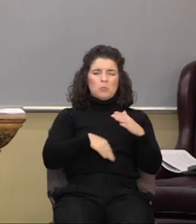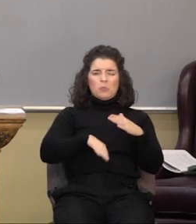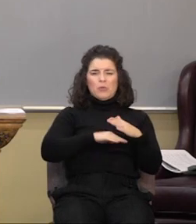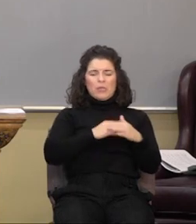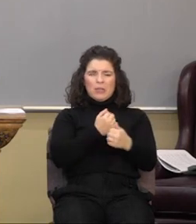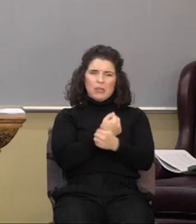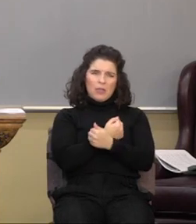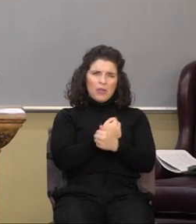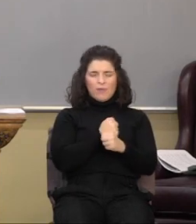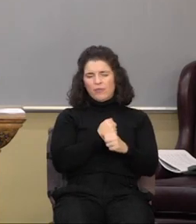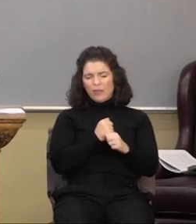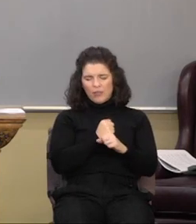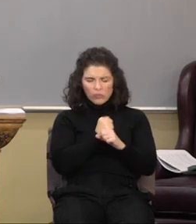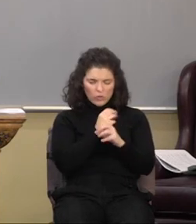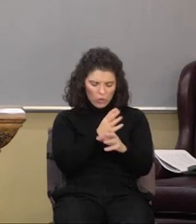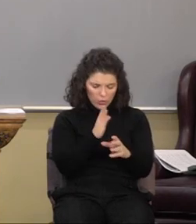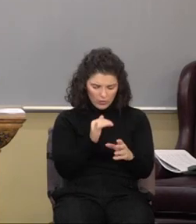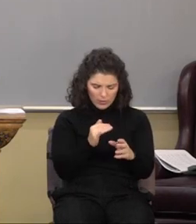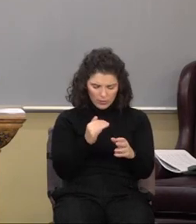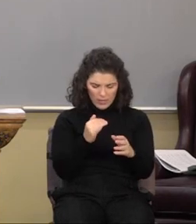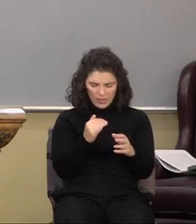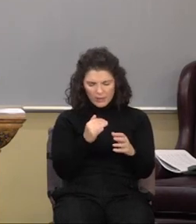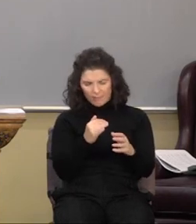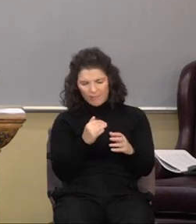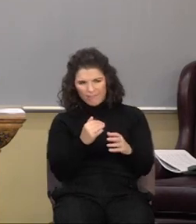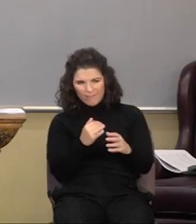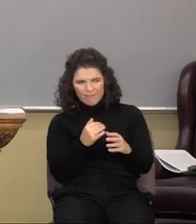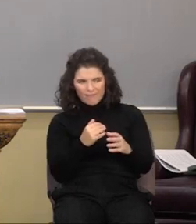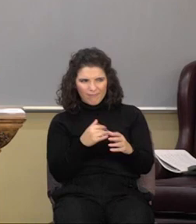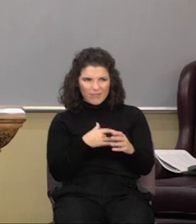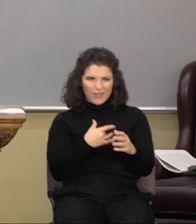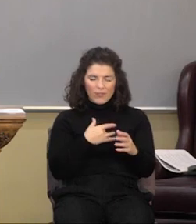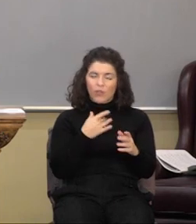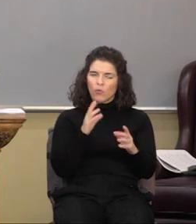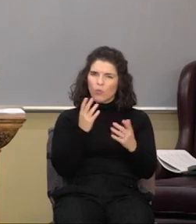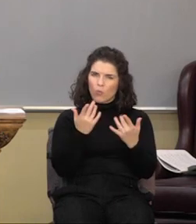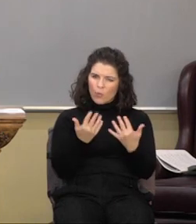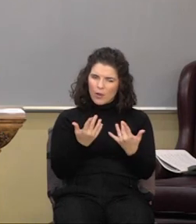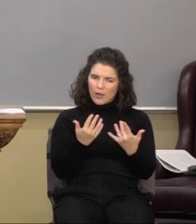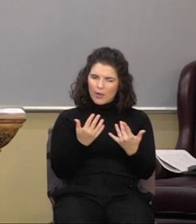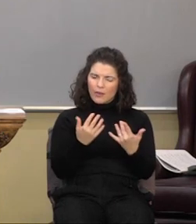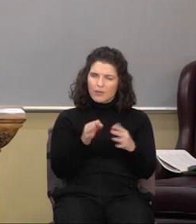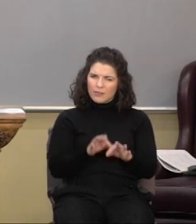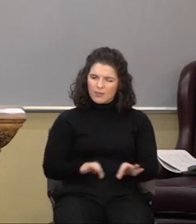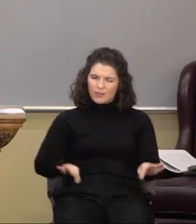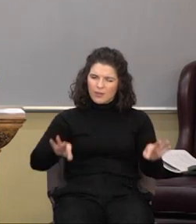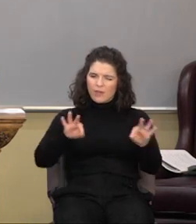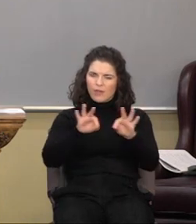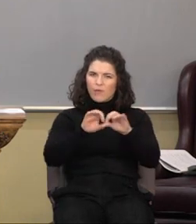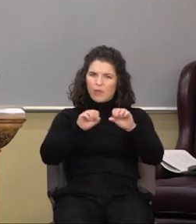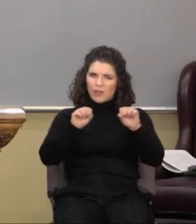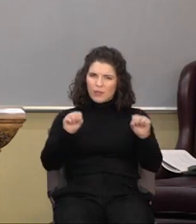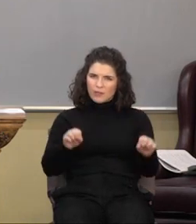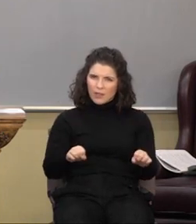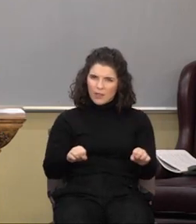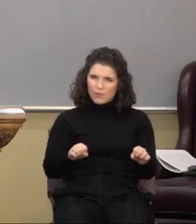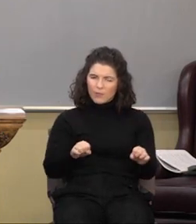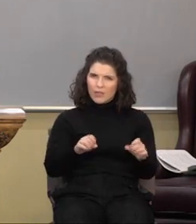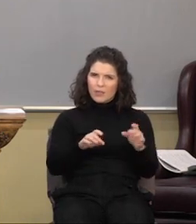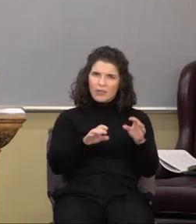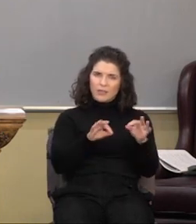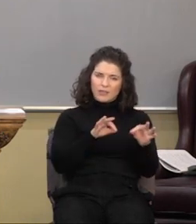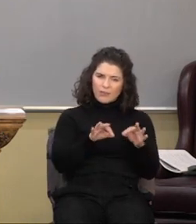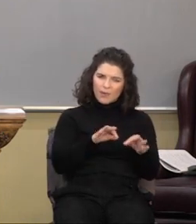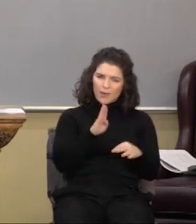that's driven by sentiment, sentimentality. Wait, this is a value system. It's defined by God as